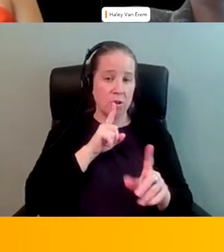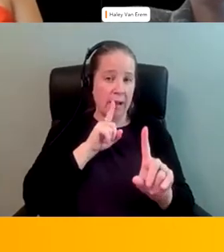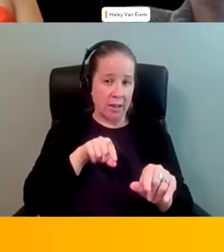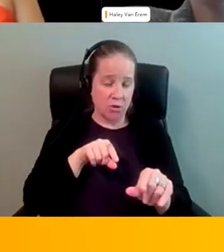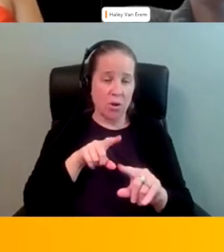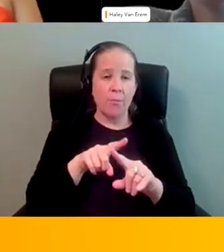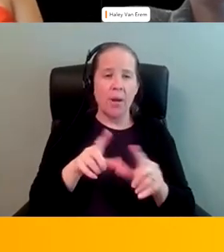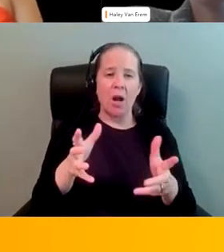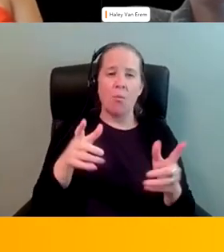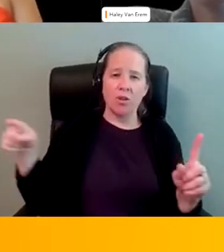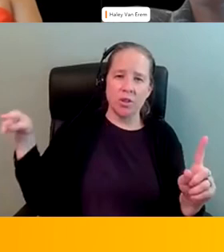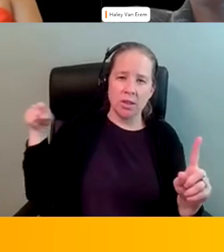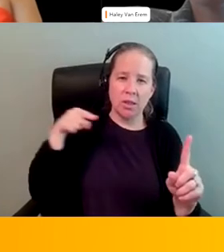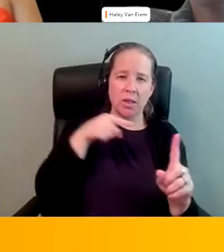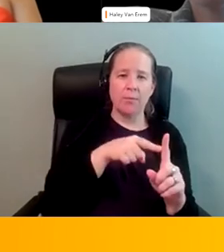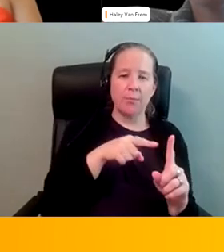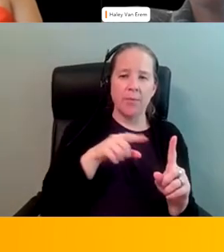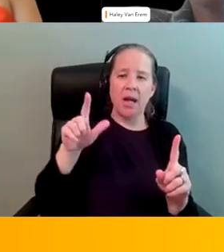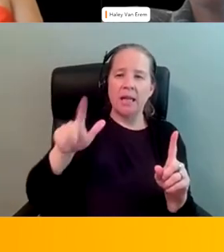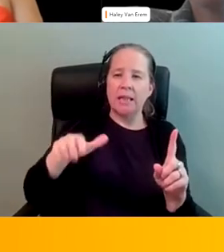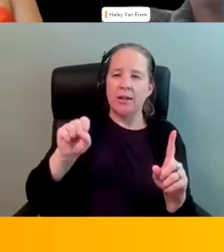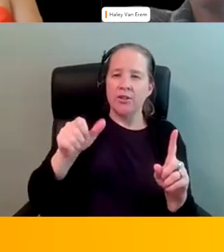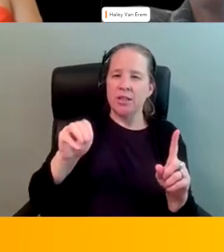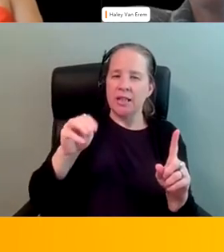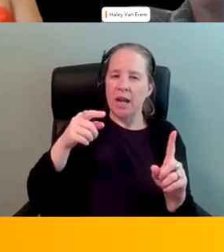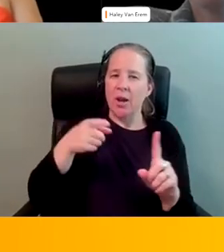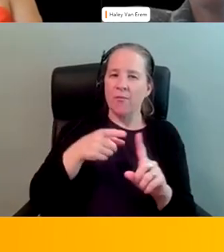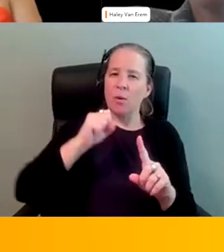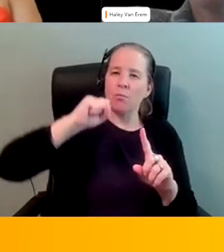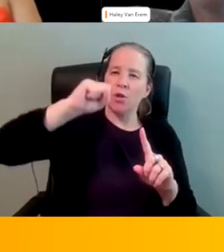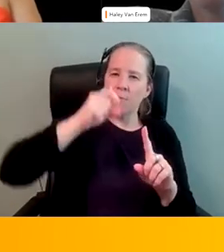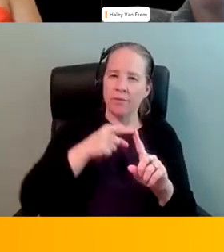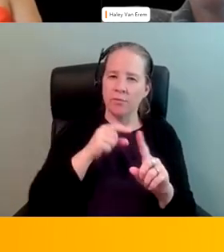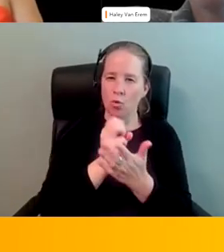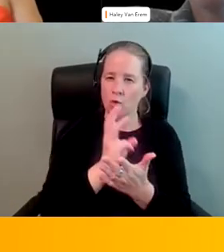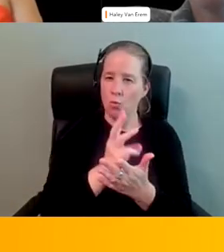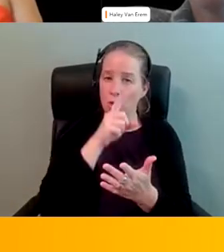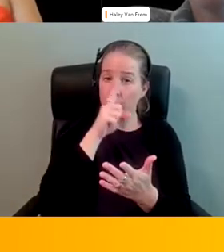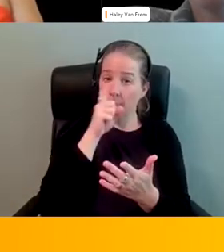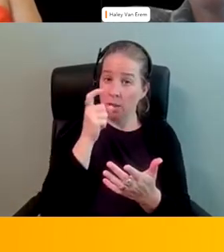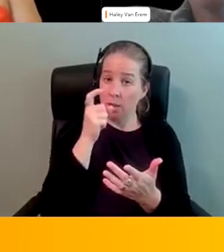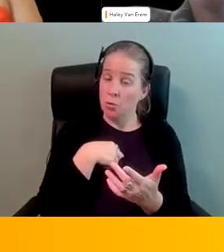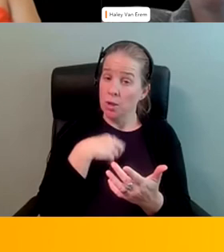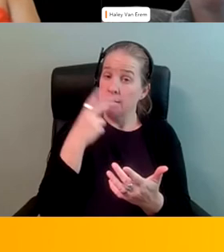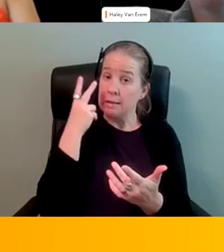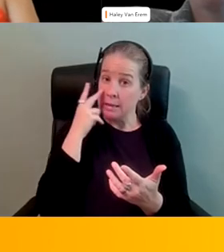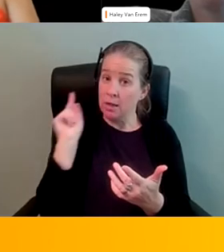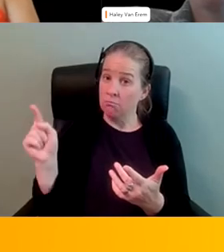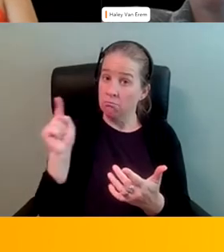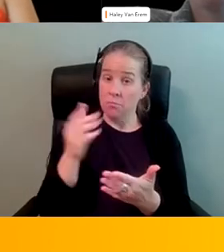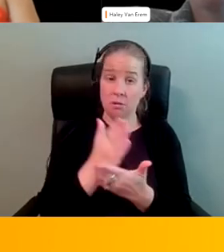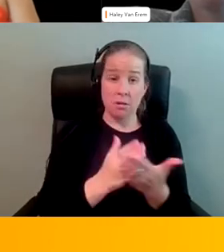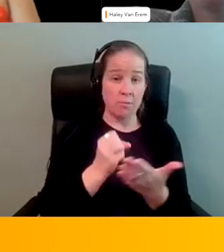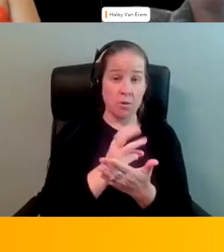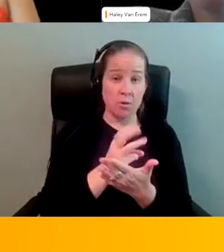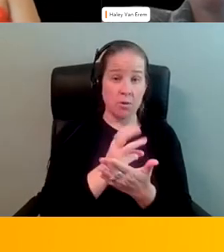i want to come back later sam to push back from social workers because you know we're definitely seeing you know some social workers